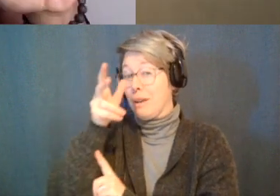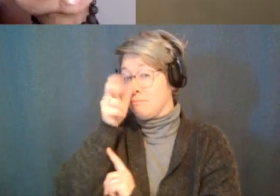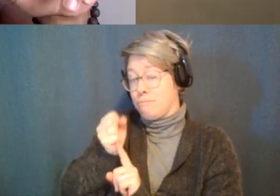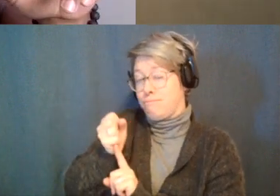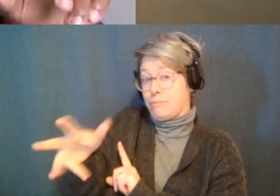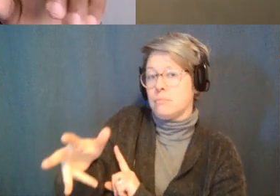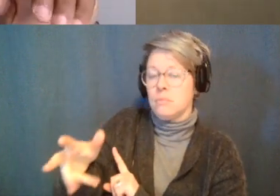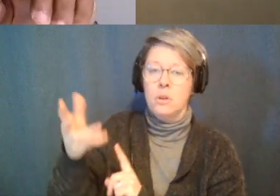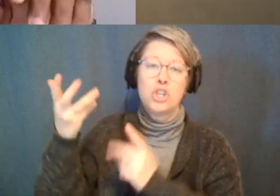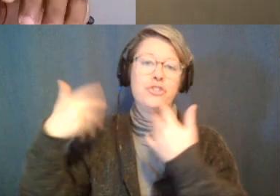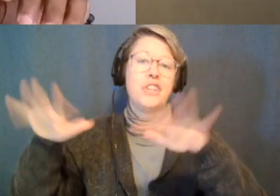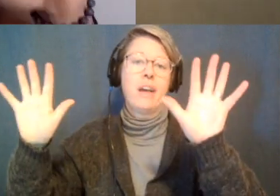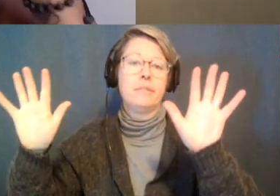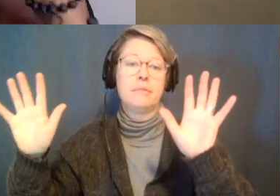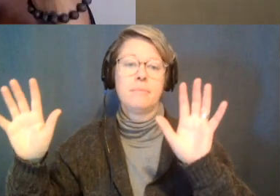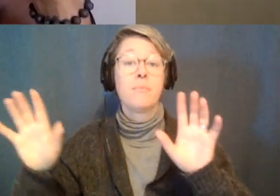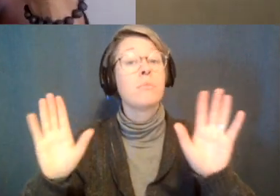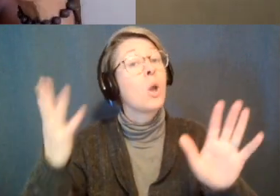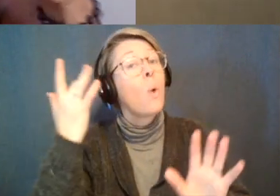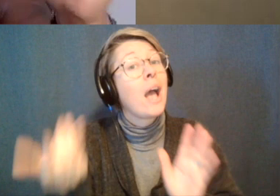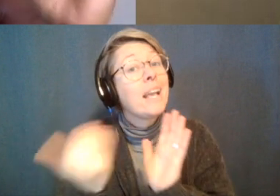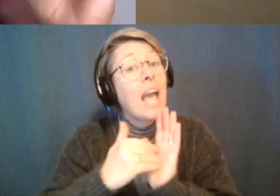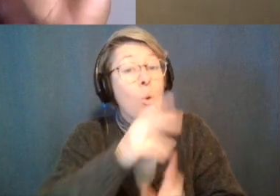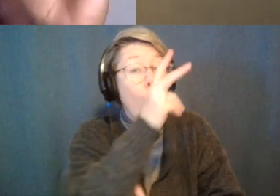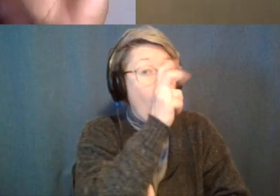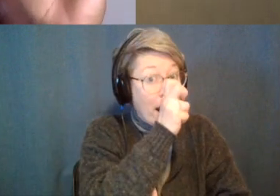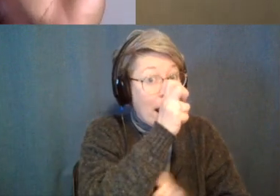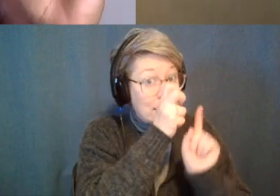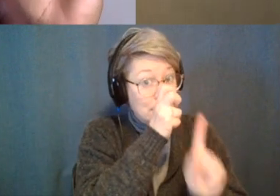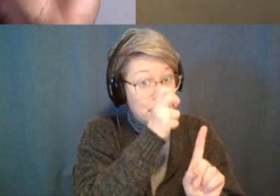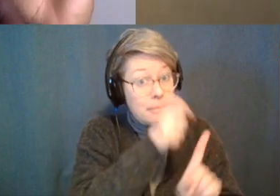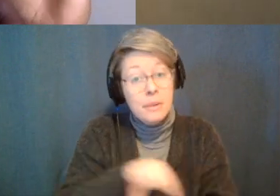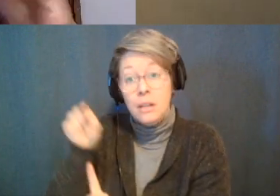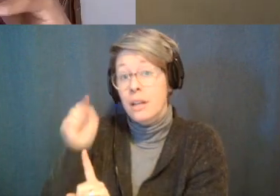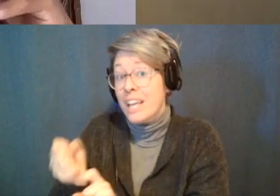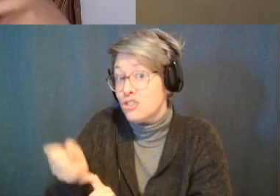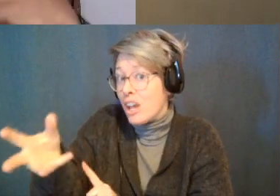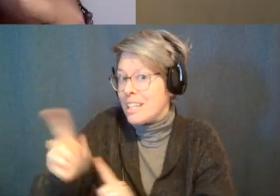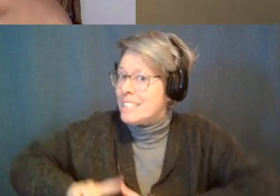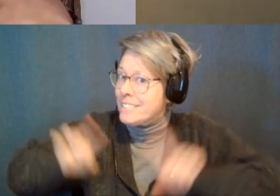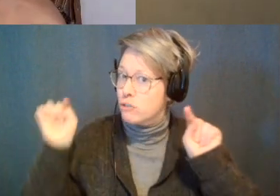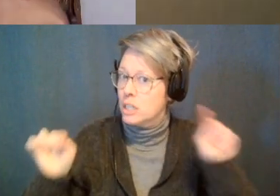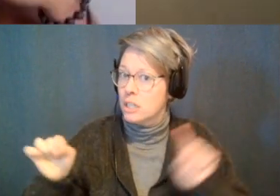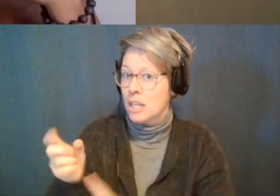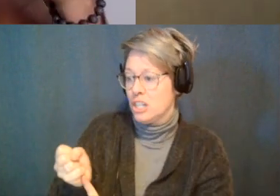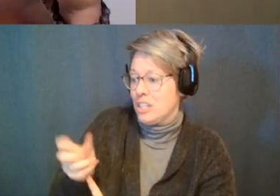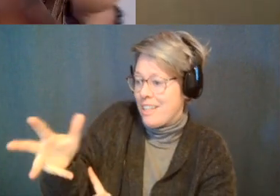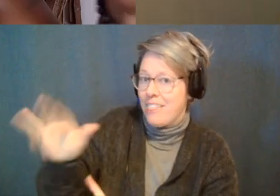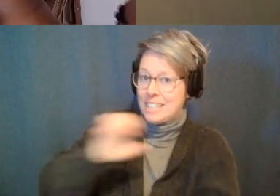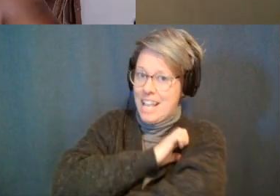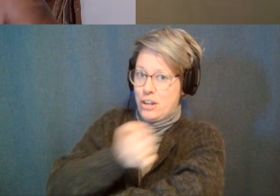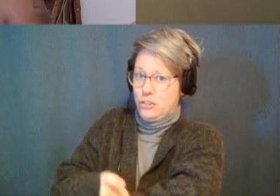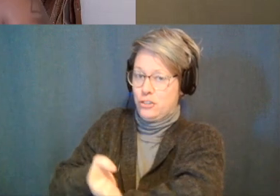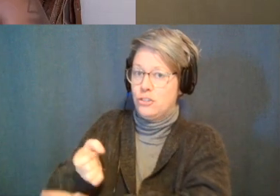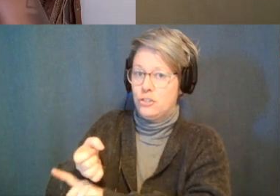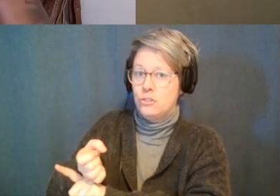the thing is to distinction orgasm and ejaculation are two different things right totally ejaculation is the energy base of it and ejaculation